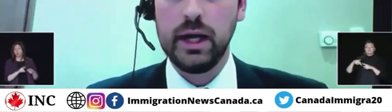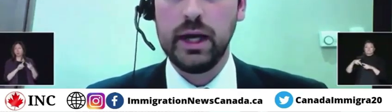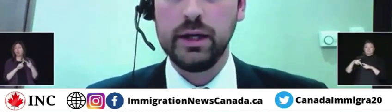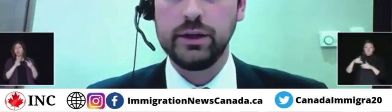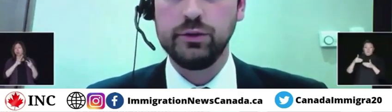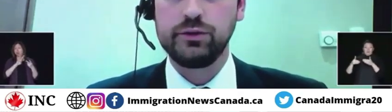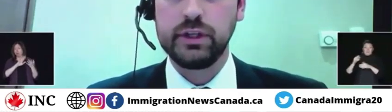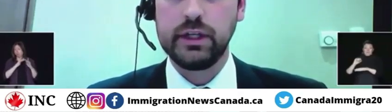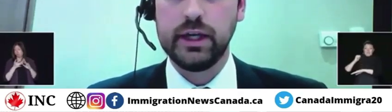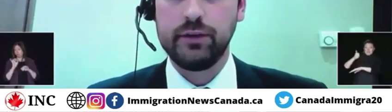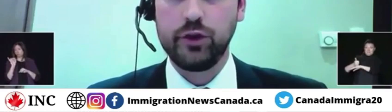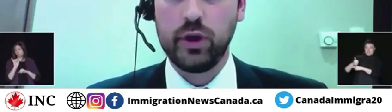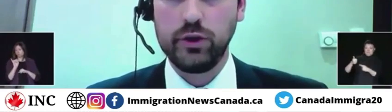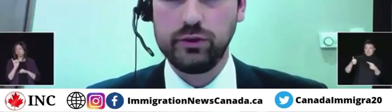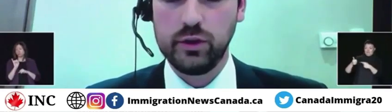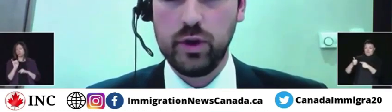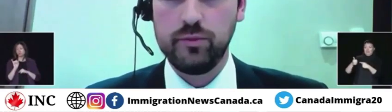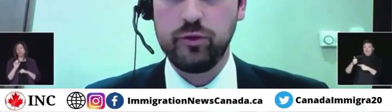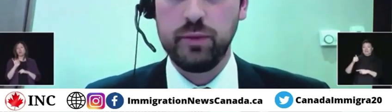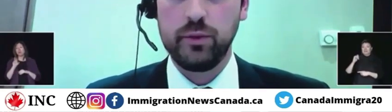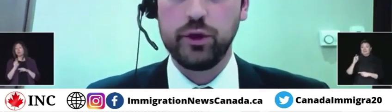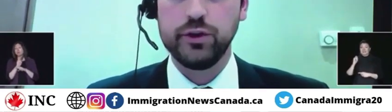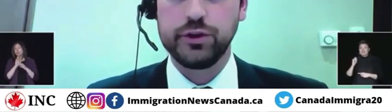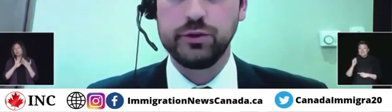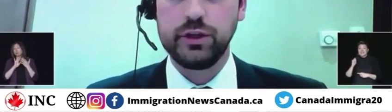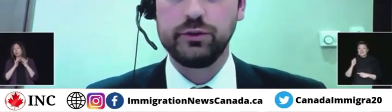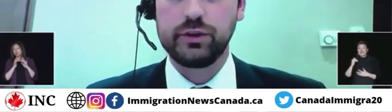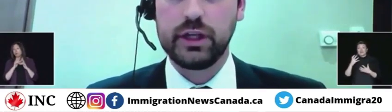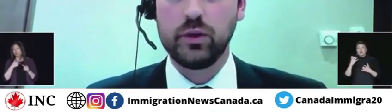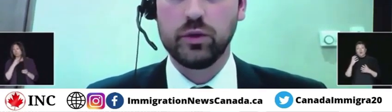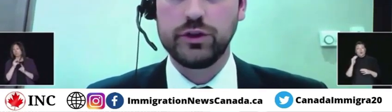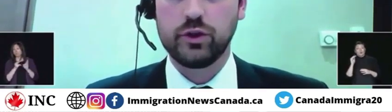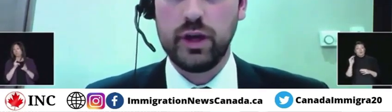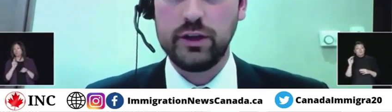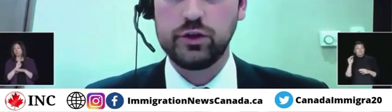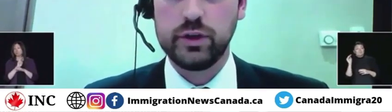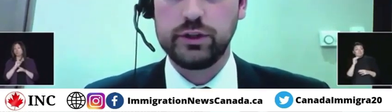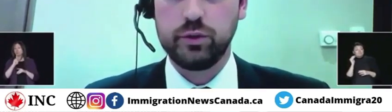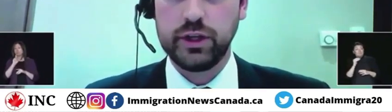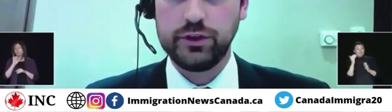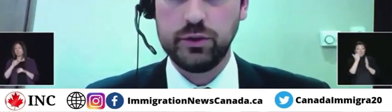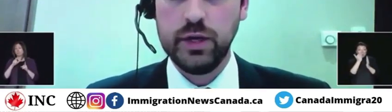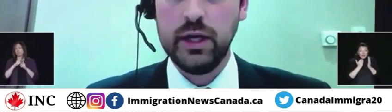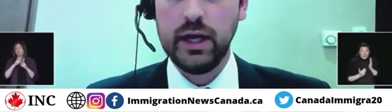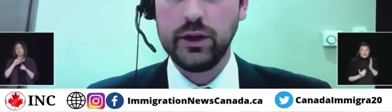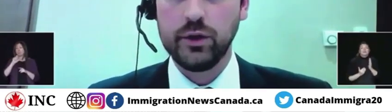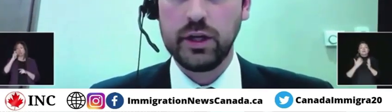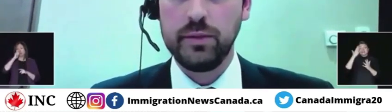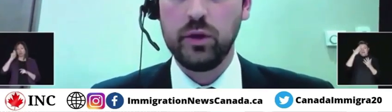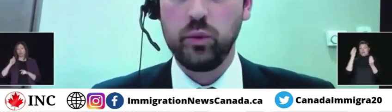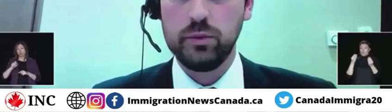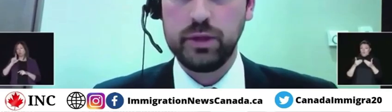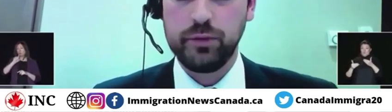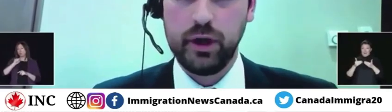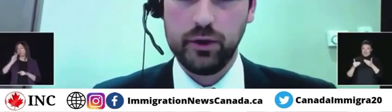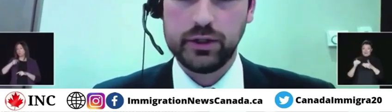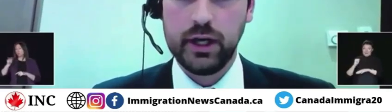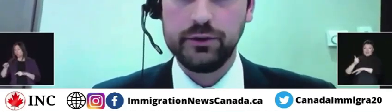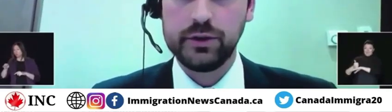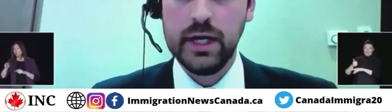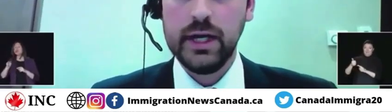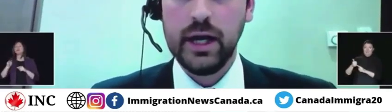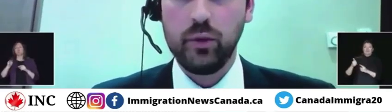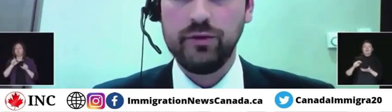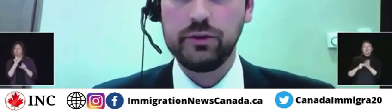web form, and if you are using the web form, I would urge you to use the keywords Ukraine2022 and your email will be